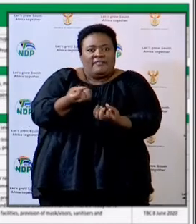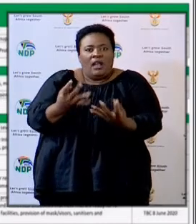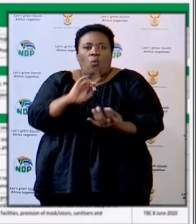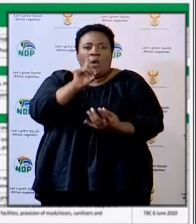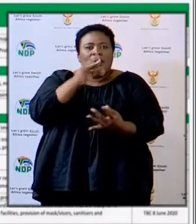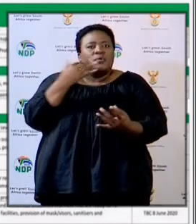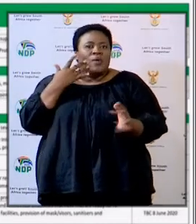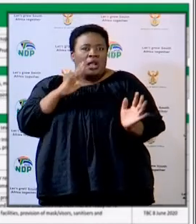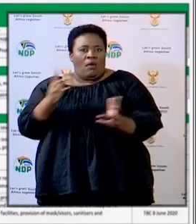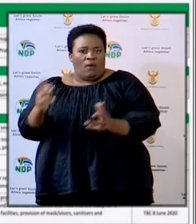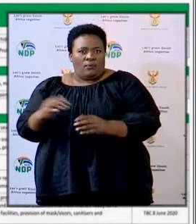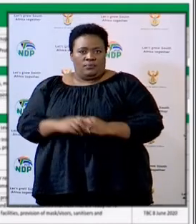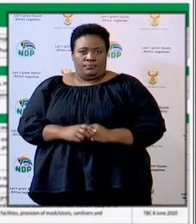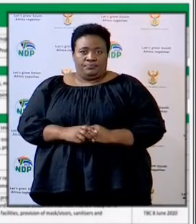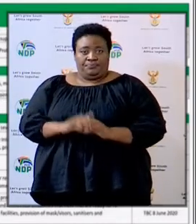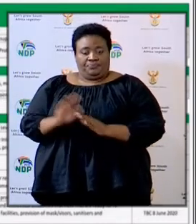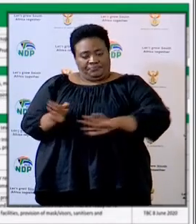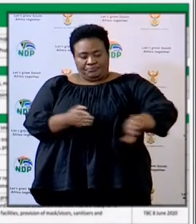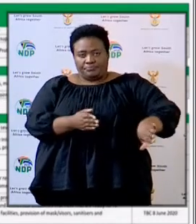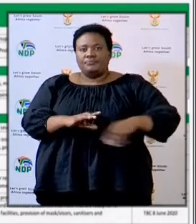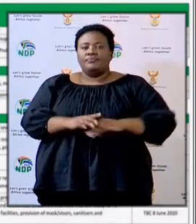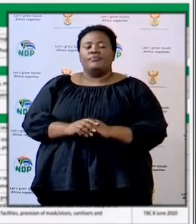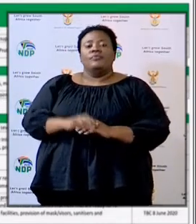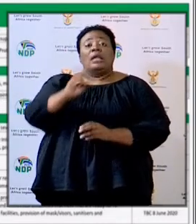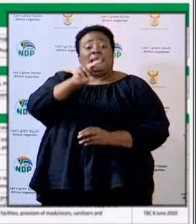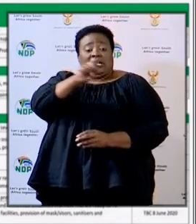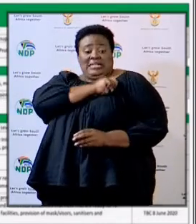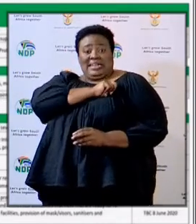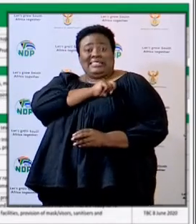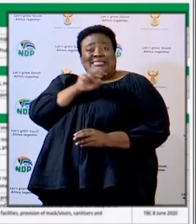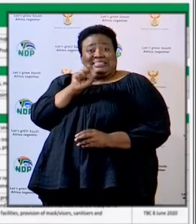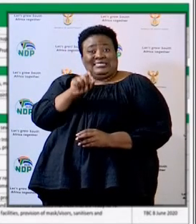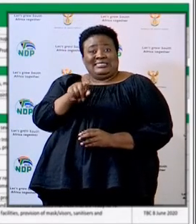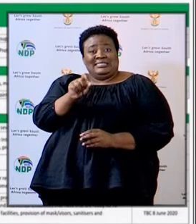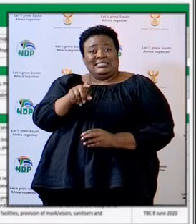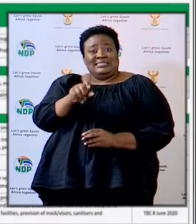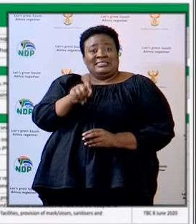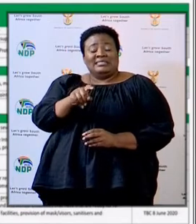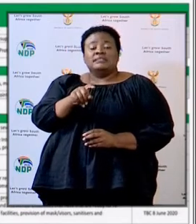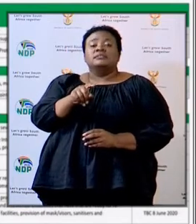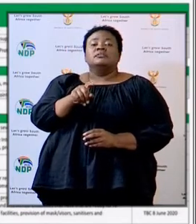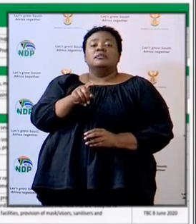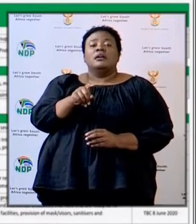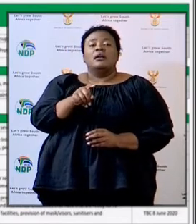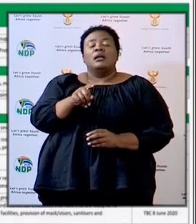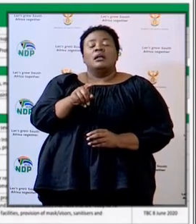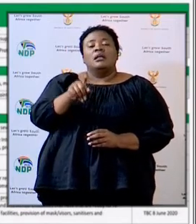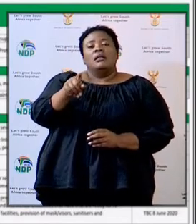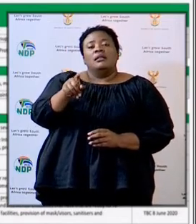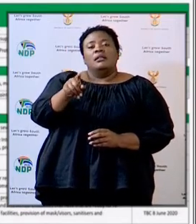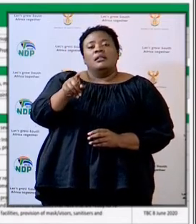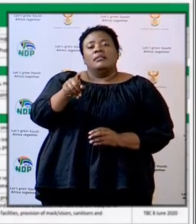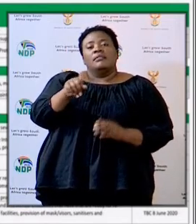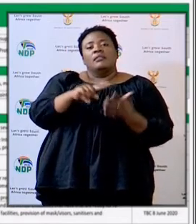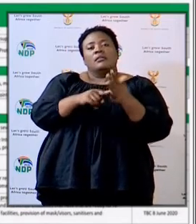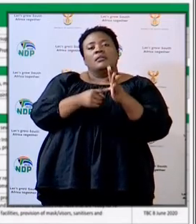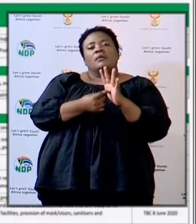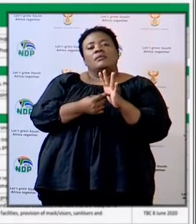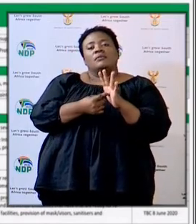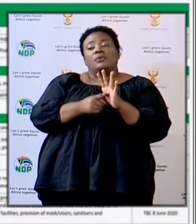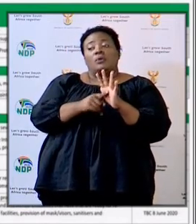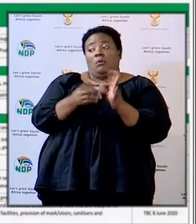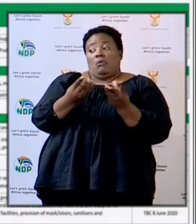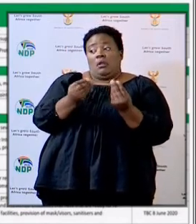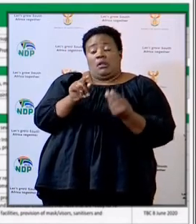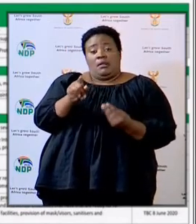each of the provinces. KwaZulu Natal, as indicated in the overall picture